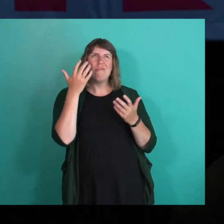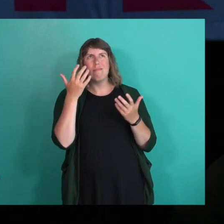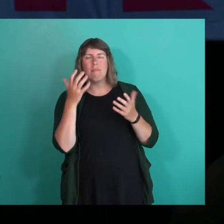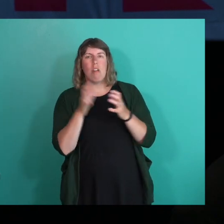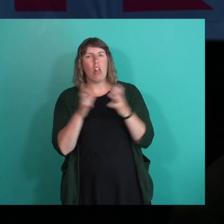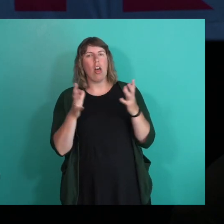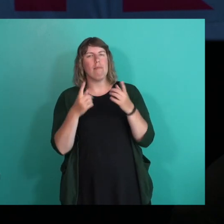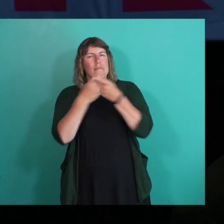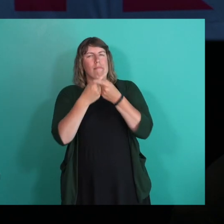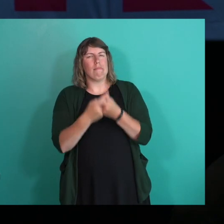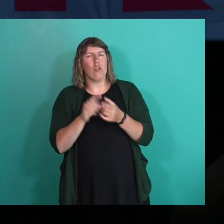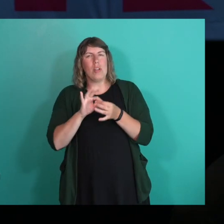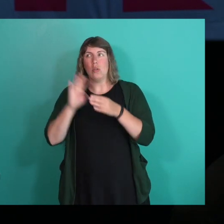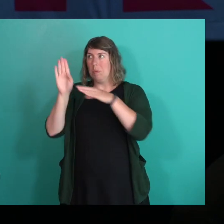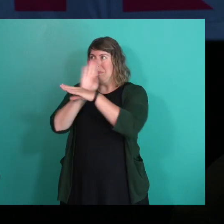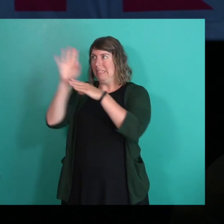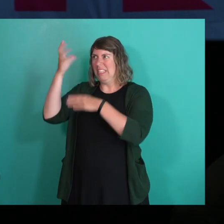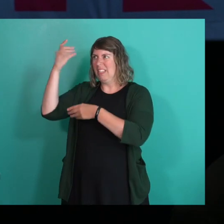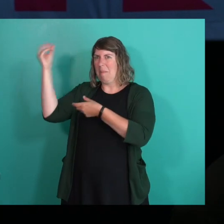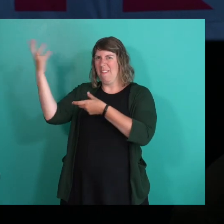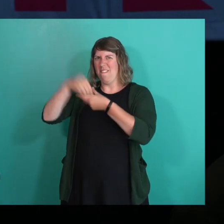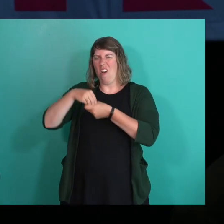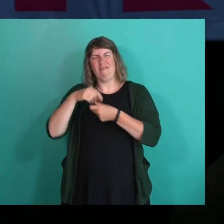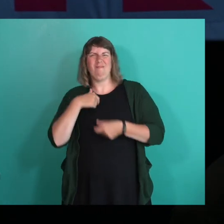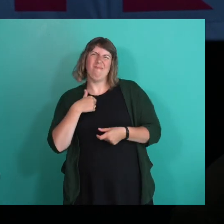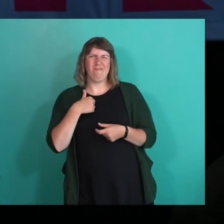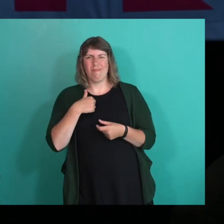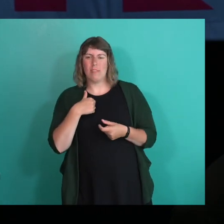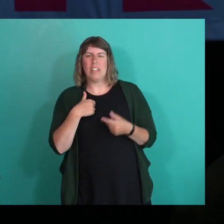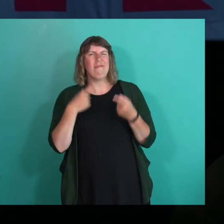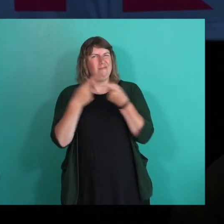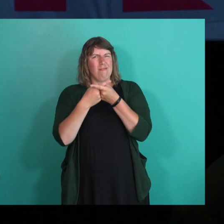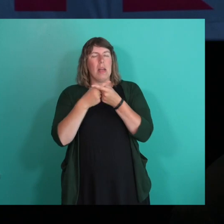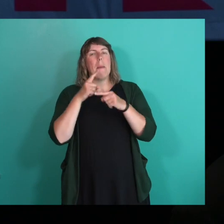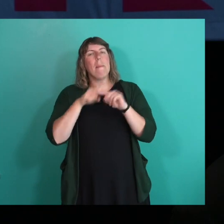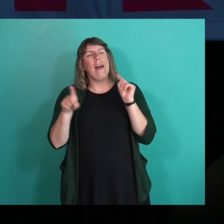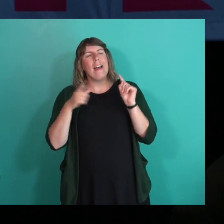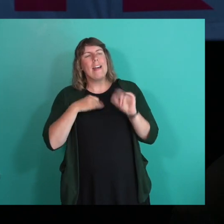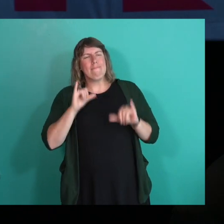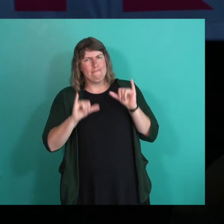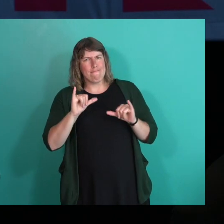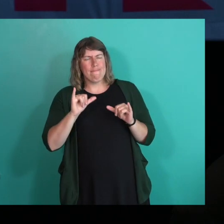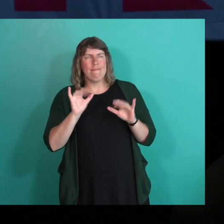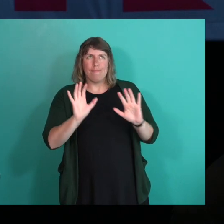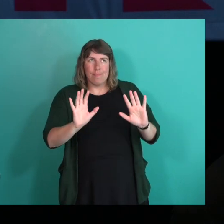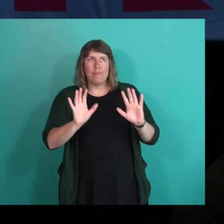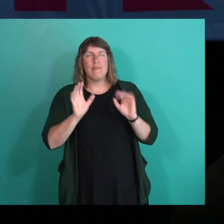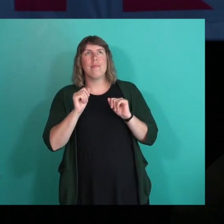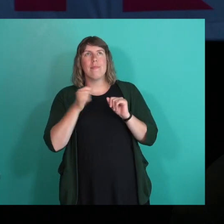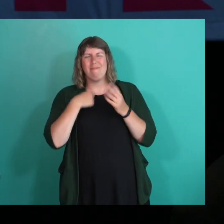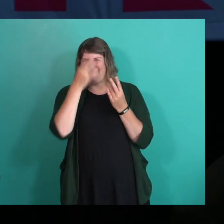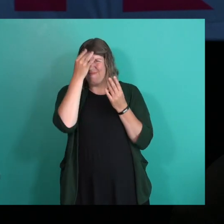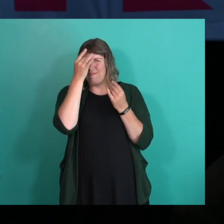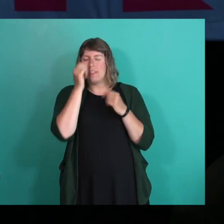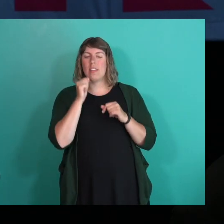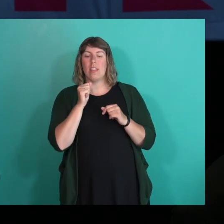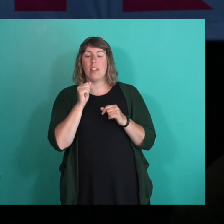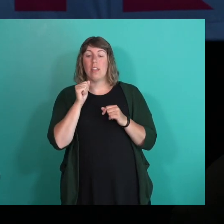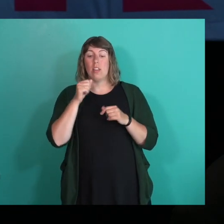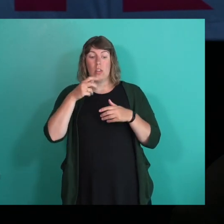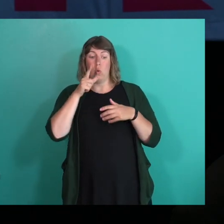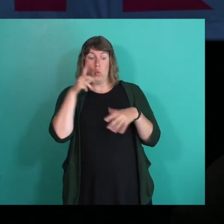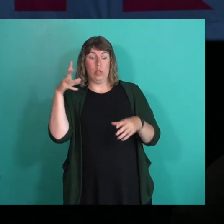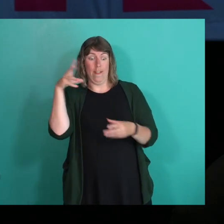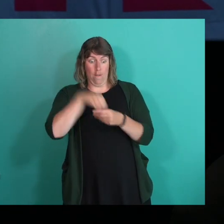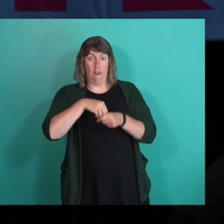around the whole corporate involvement stuff. And then I thought, and I looked at the people that are in the